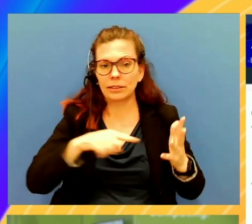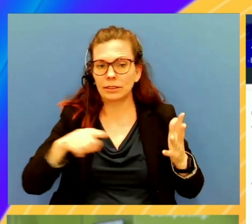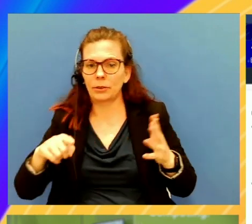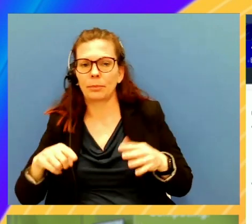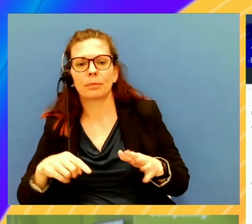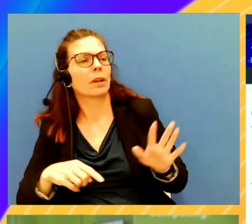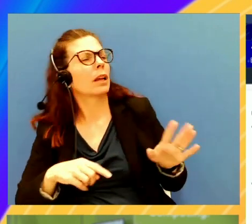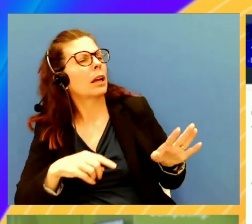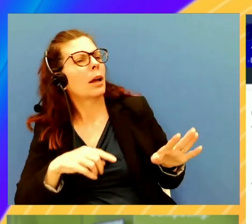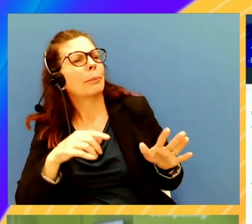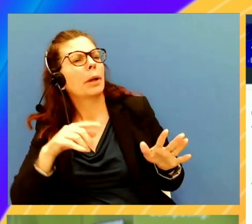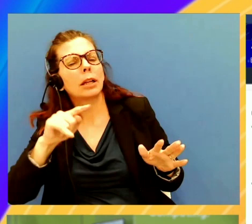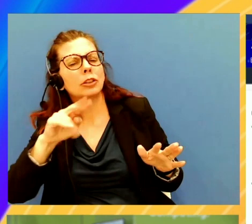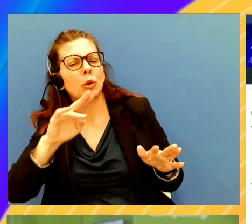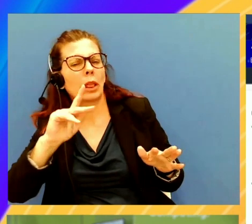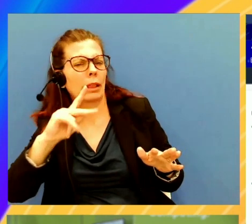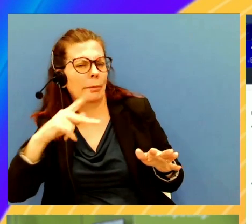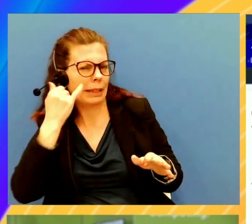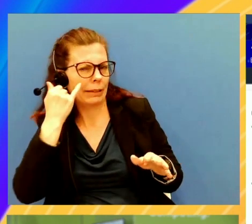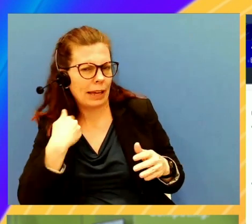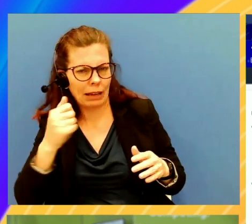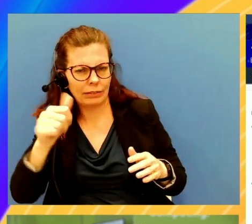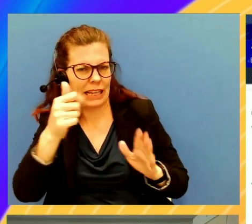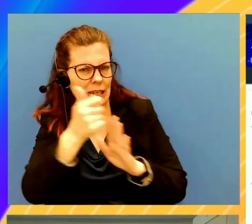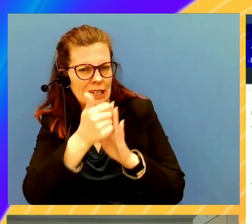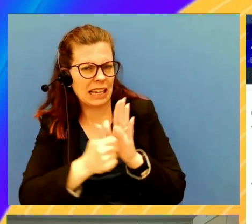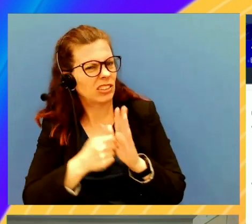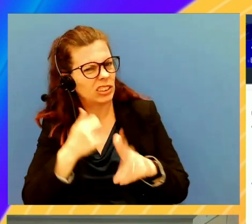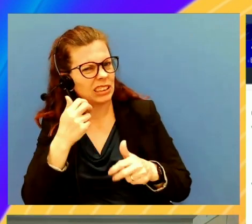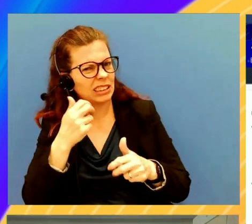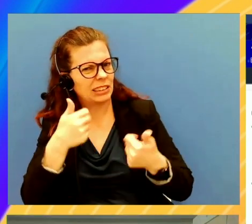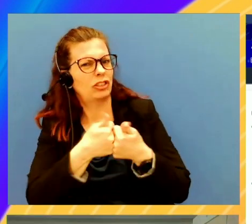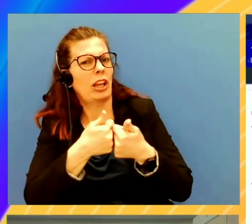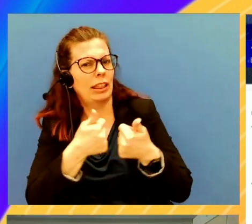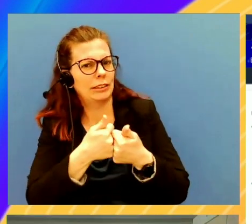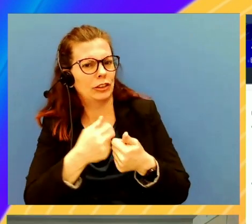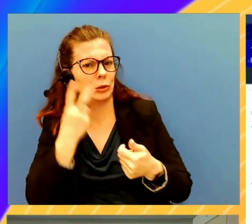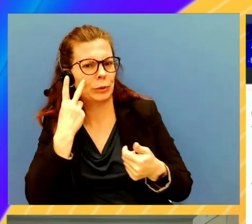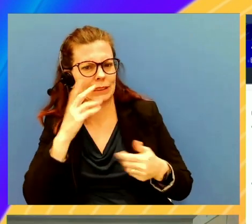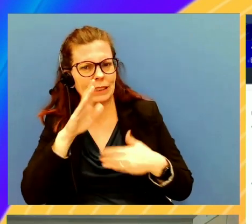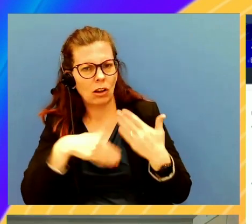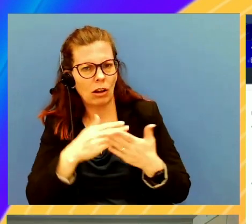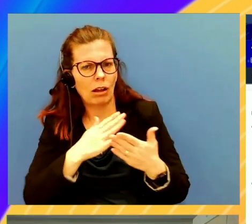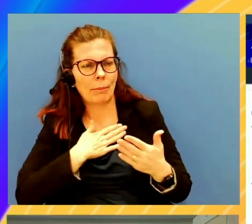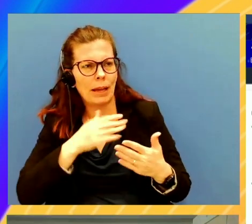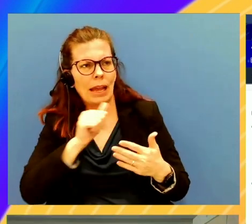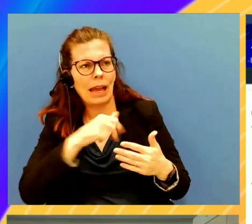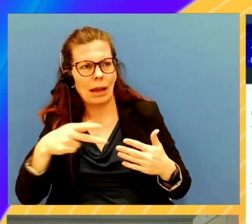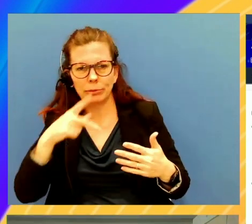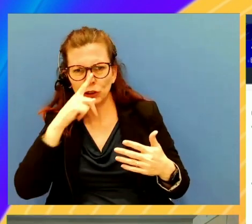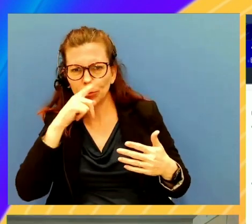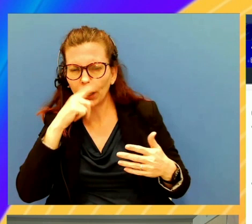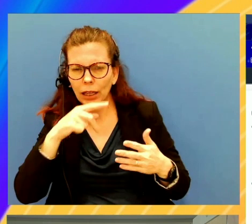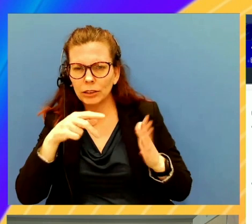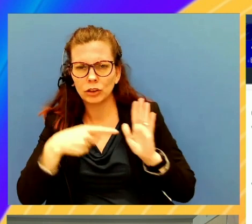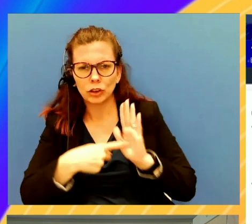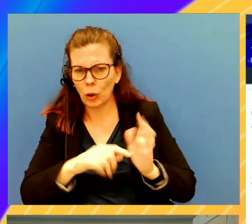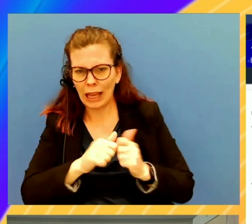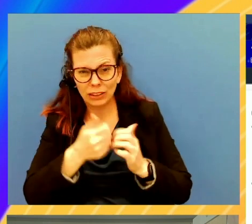what if I have 10 accounts in there? It's going to be tough to see, to look and view all of my applications. Can you show us how to filter